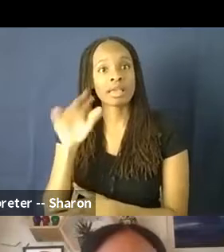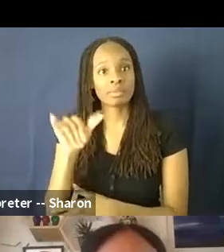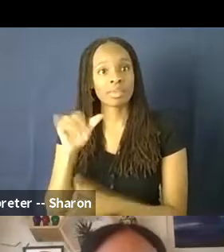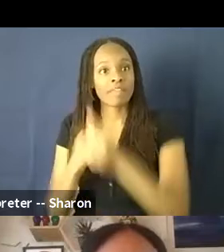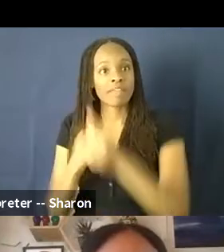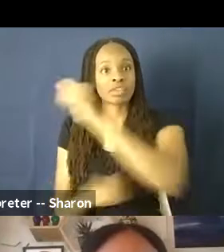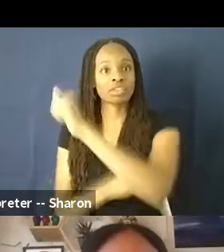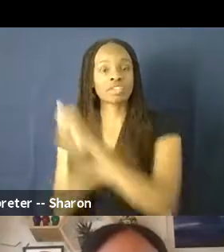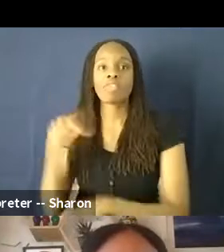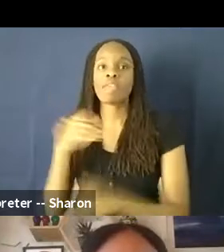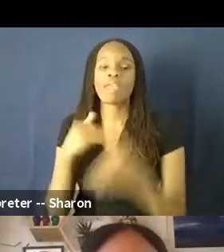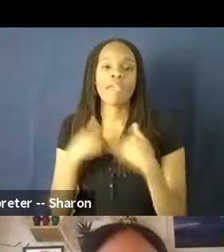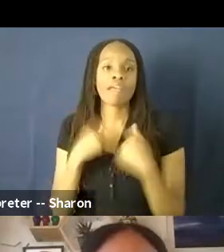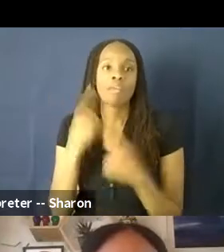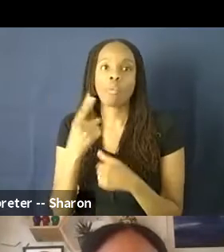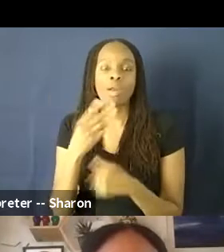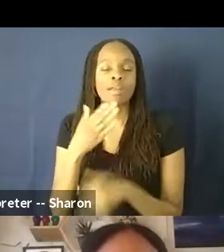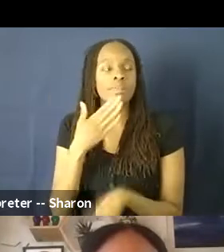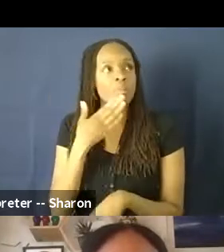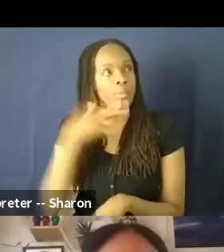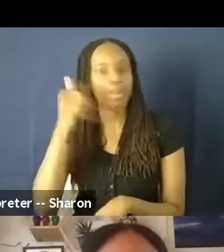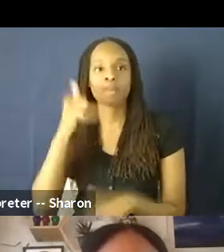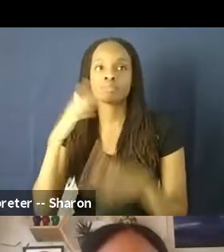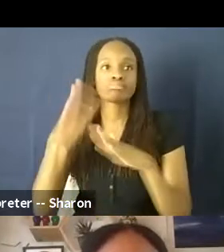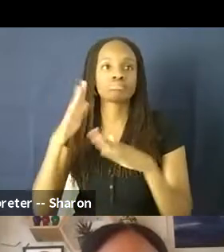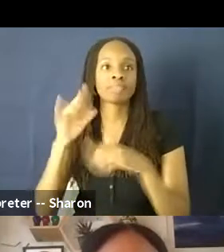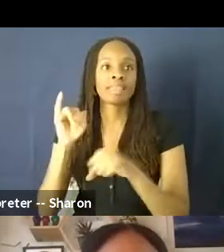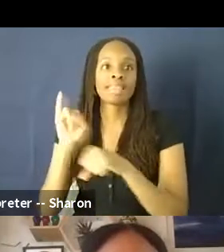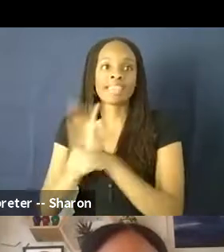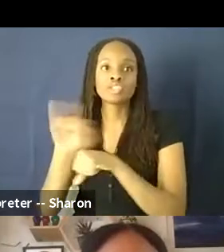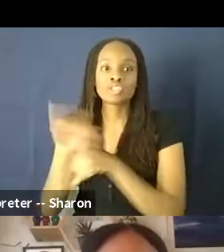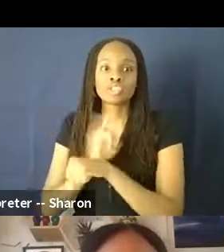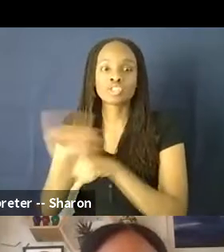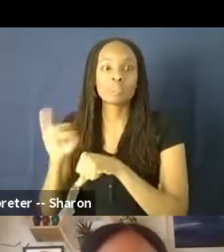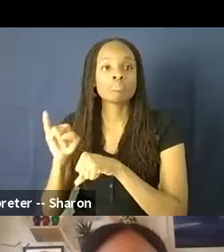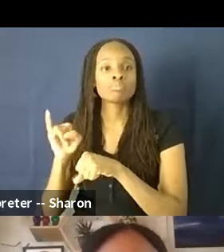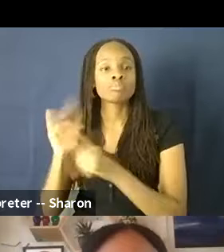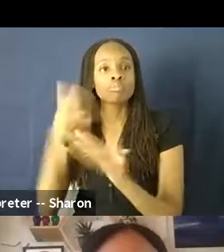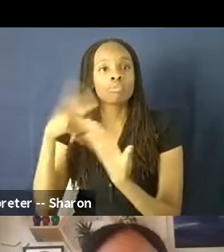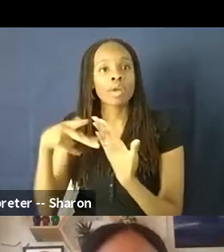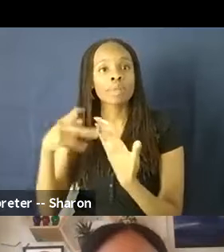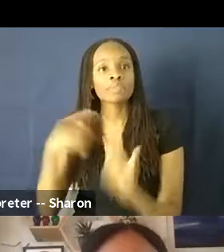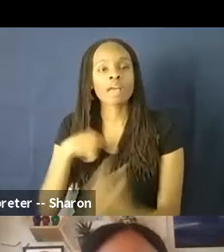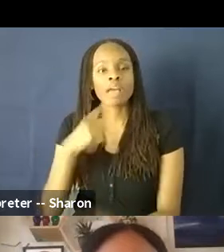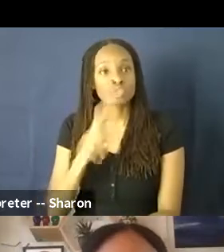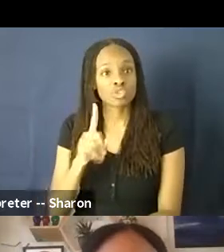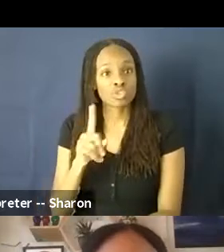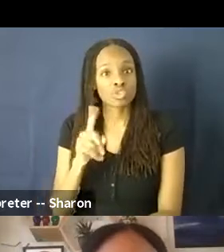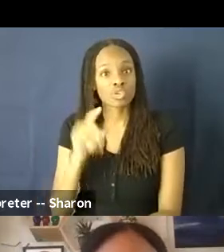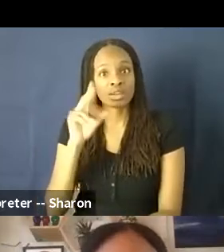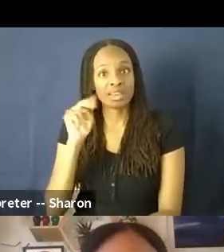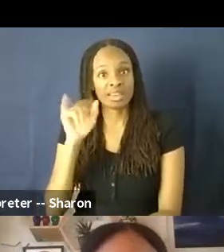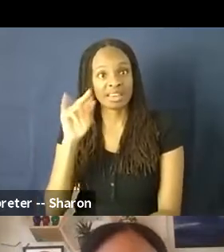have one of the best and most robust internship programs. And I'm sure Nina has had students come through,